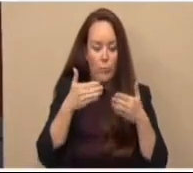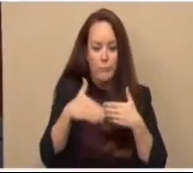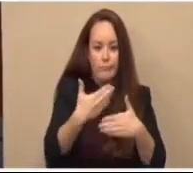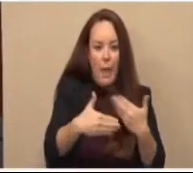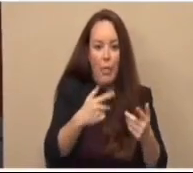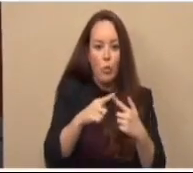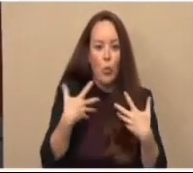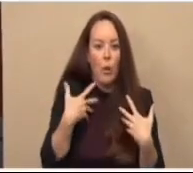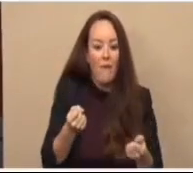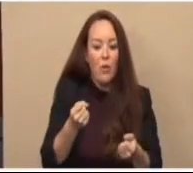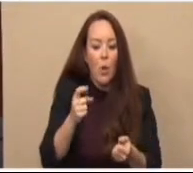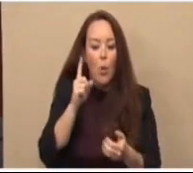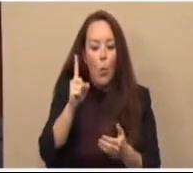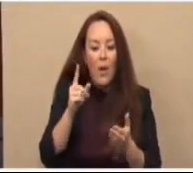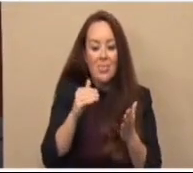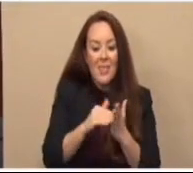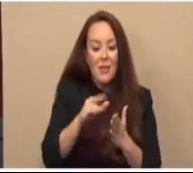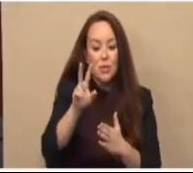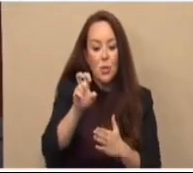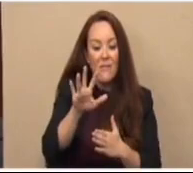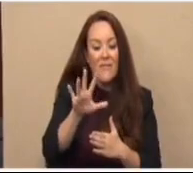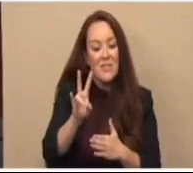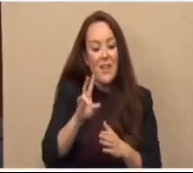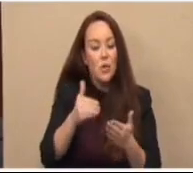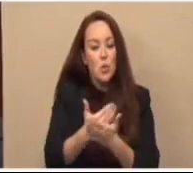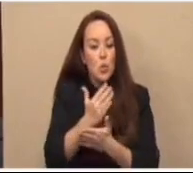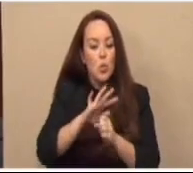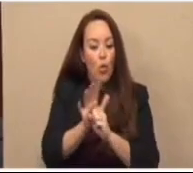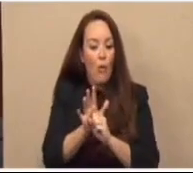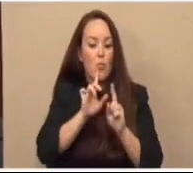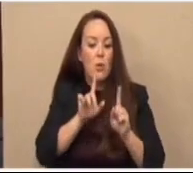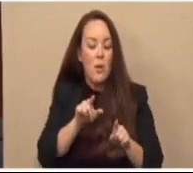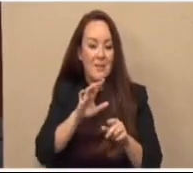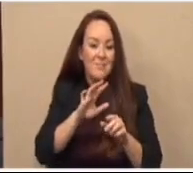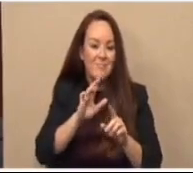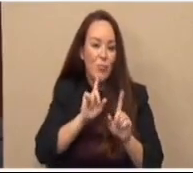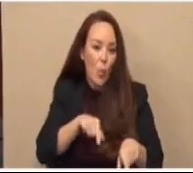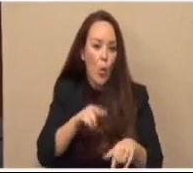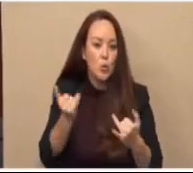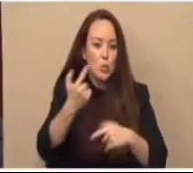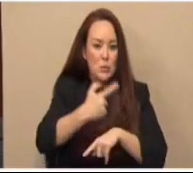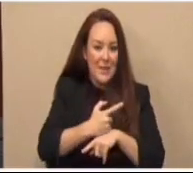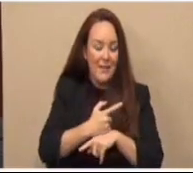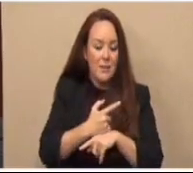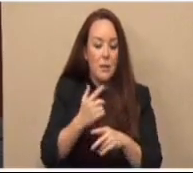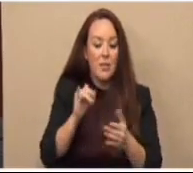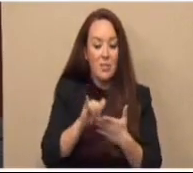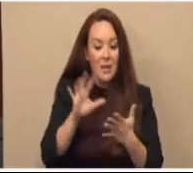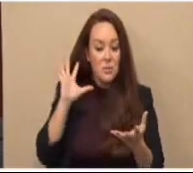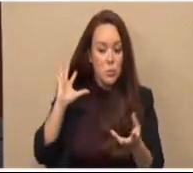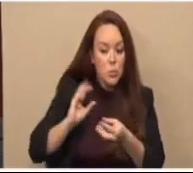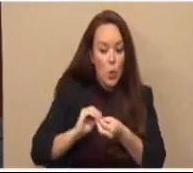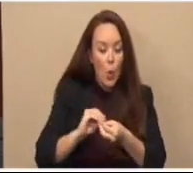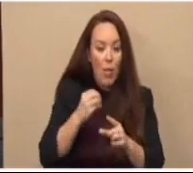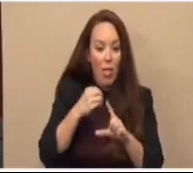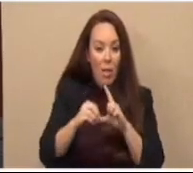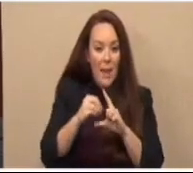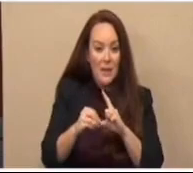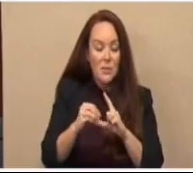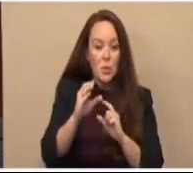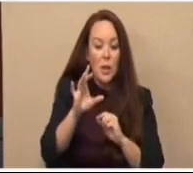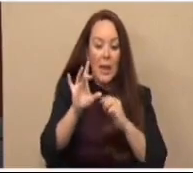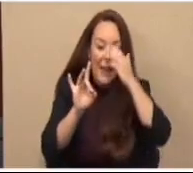1,257 new COVID cases were reported today, which brings us our total here in El Paso,